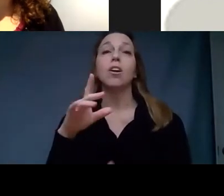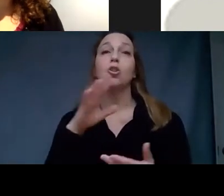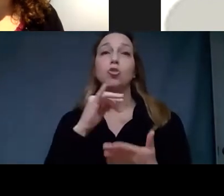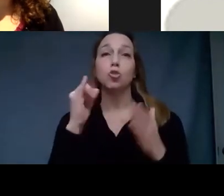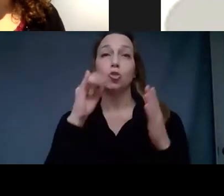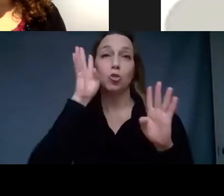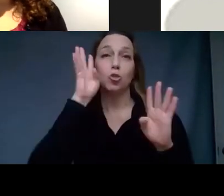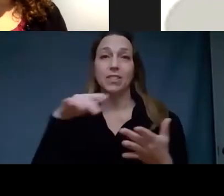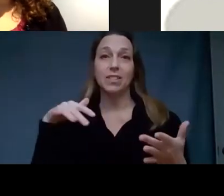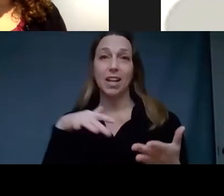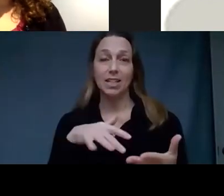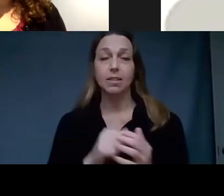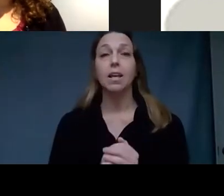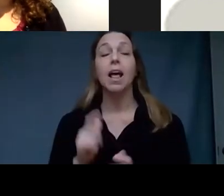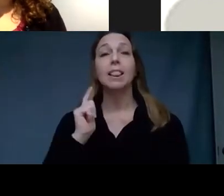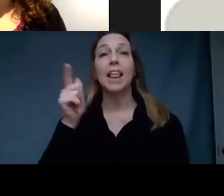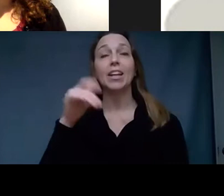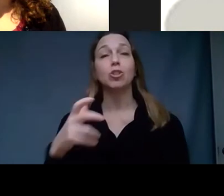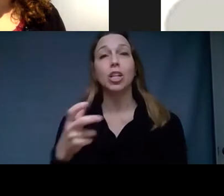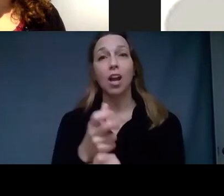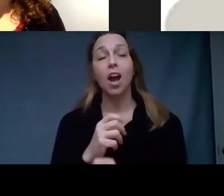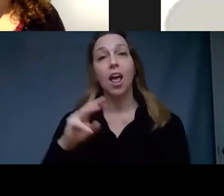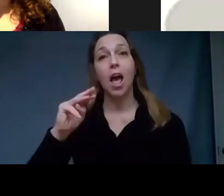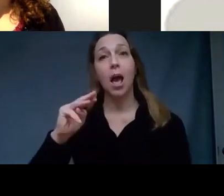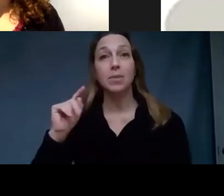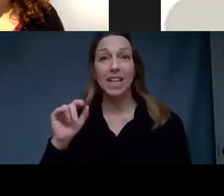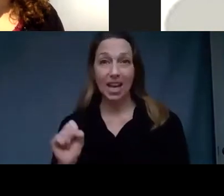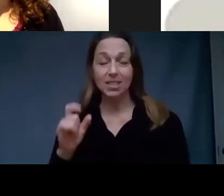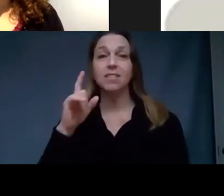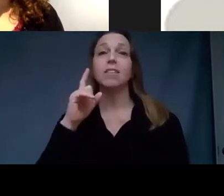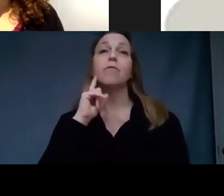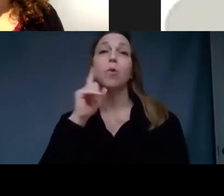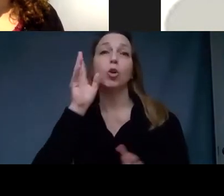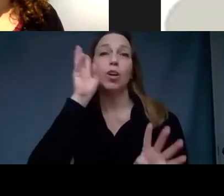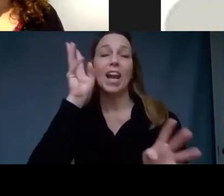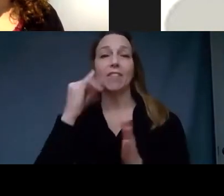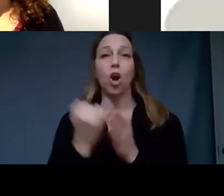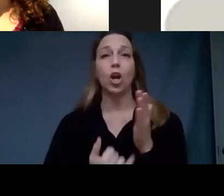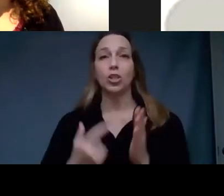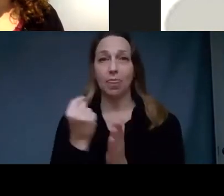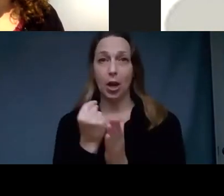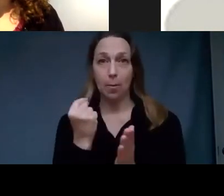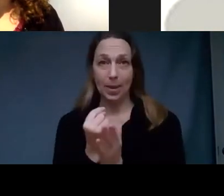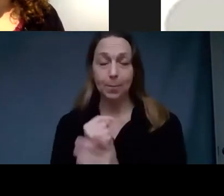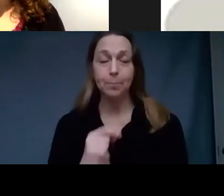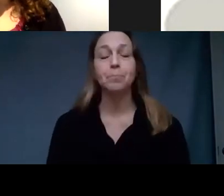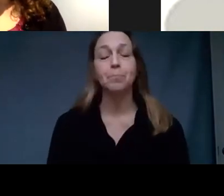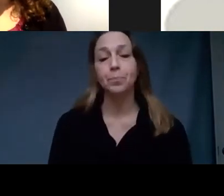in Detroit. Later, she earned an MPS in Creative Arts Therapy from Pratt Institute in New York.